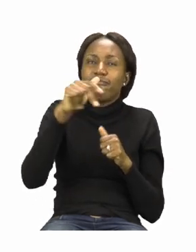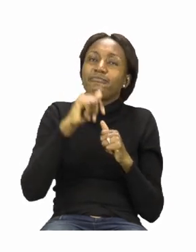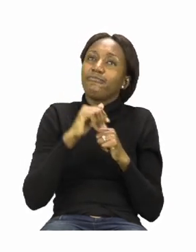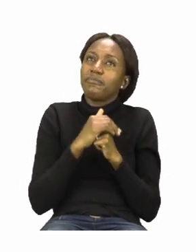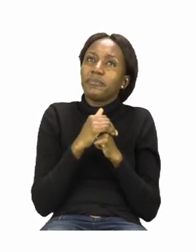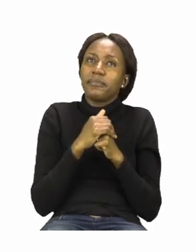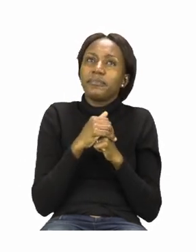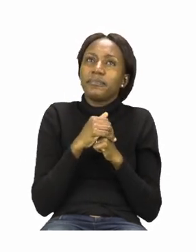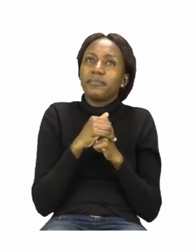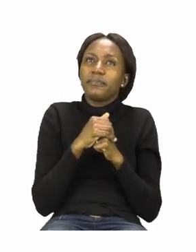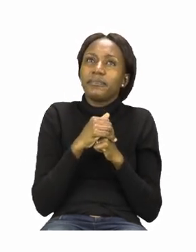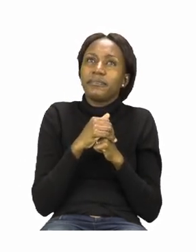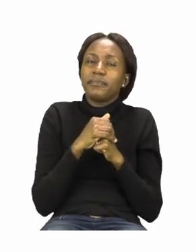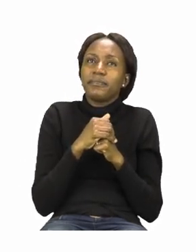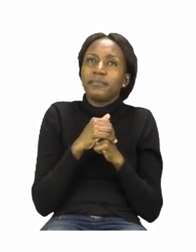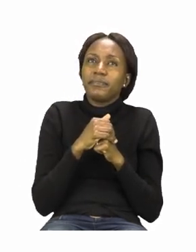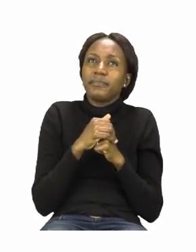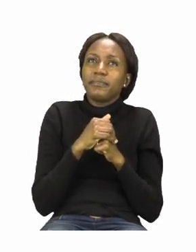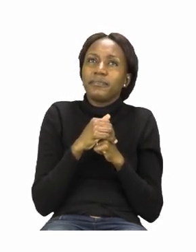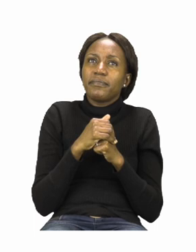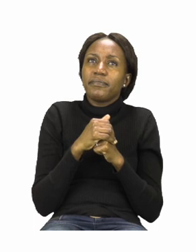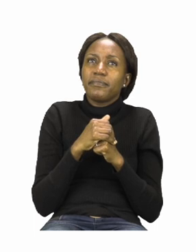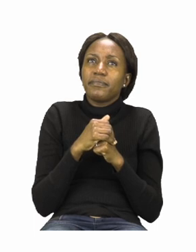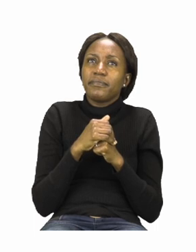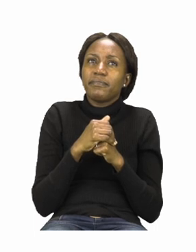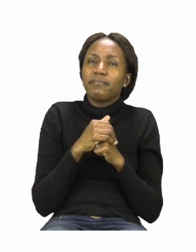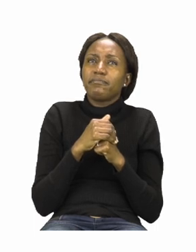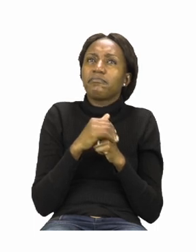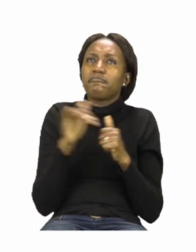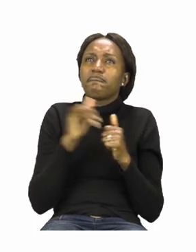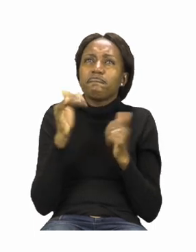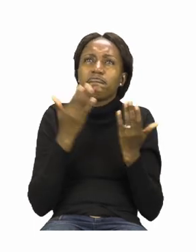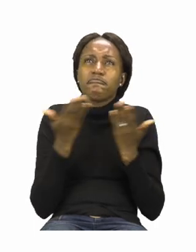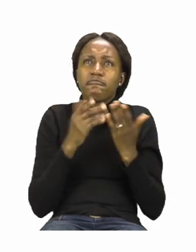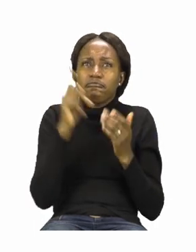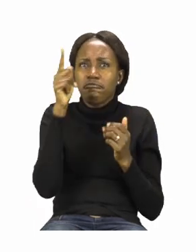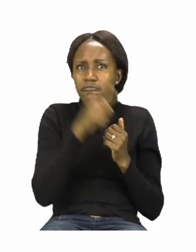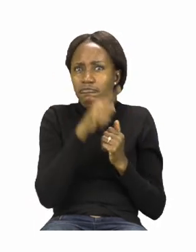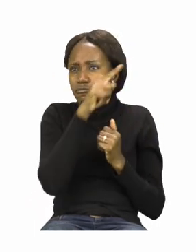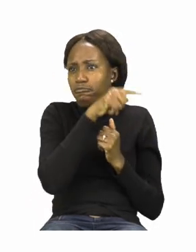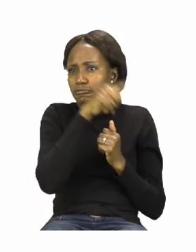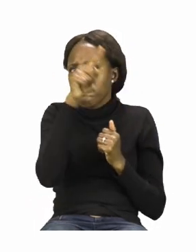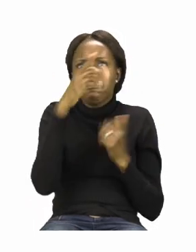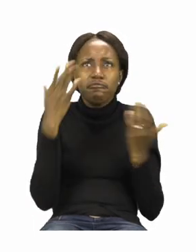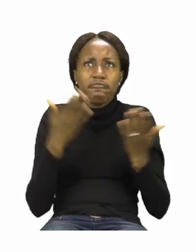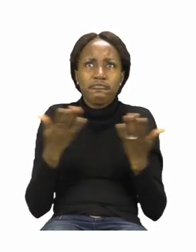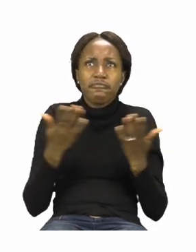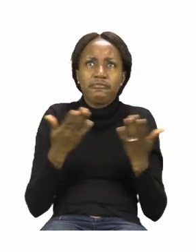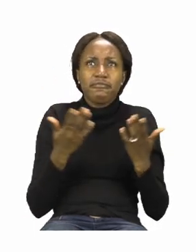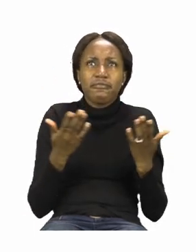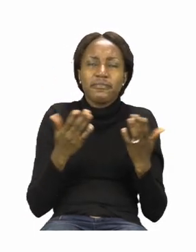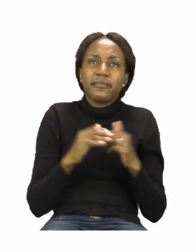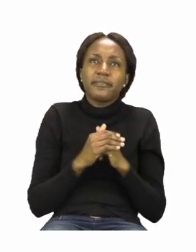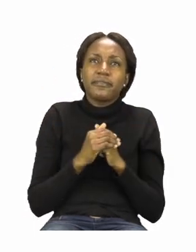who are walking. driving. Which road sign shows us a pedestrian crossing.